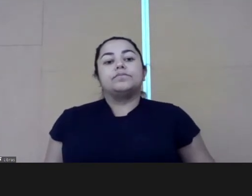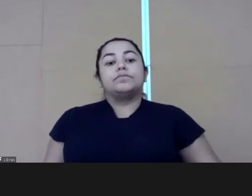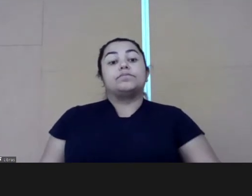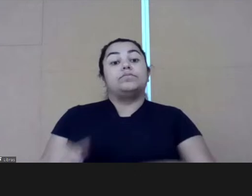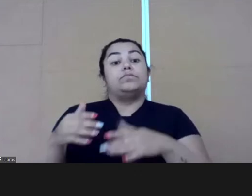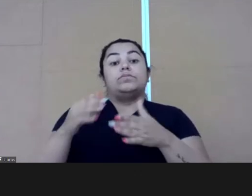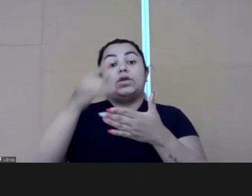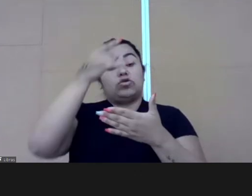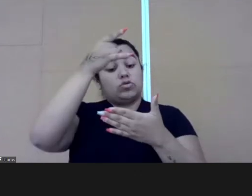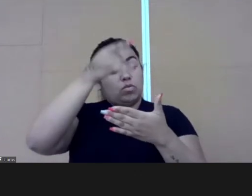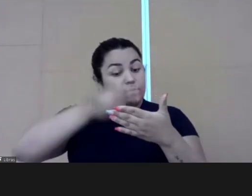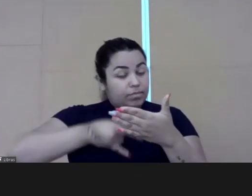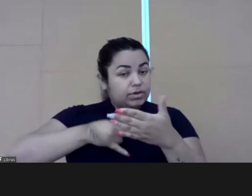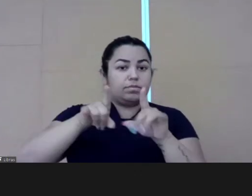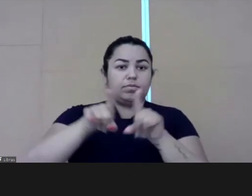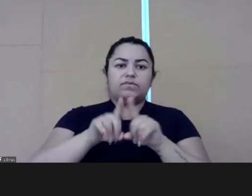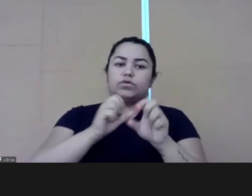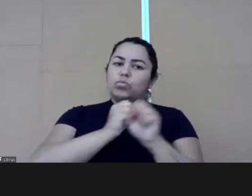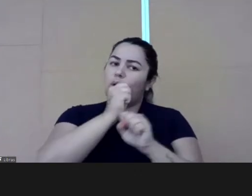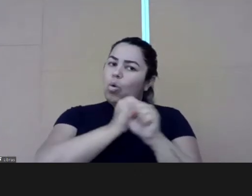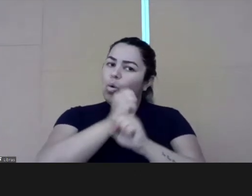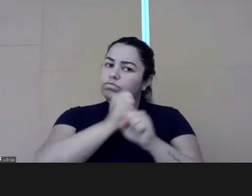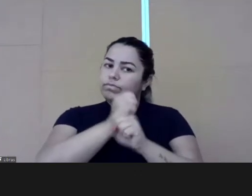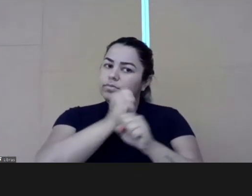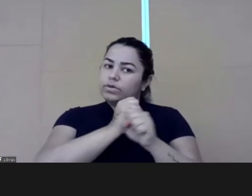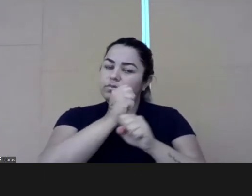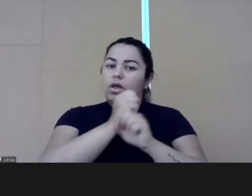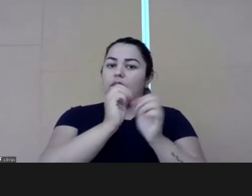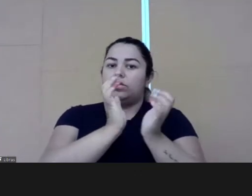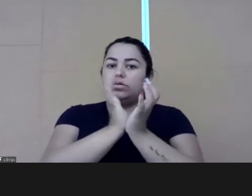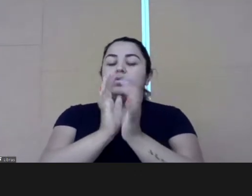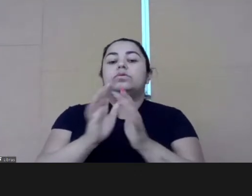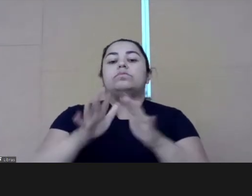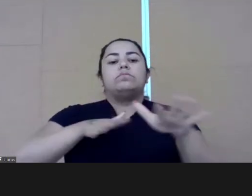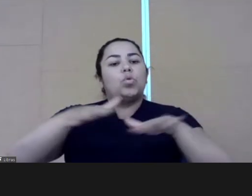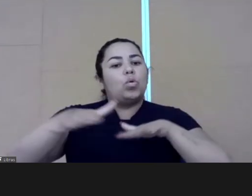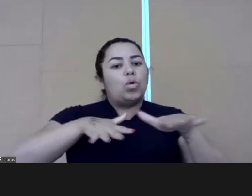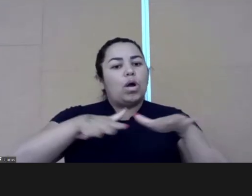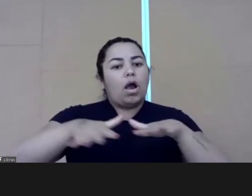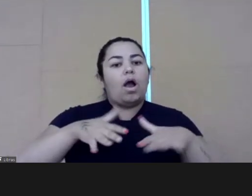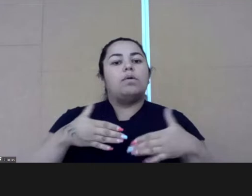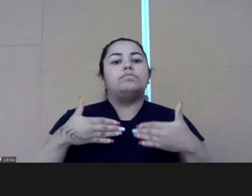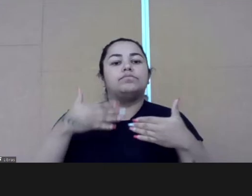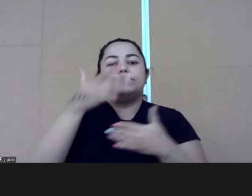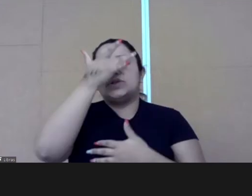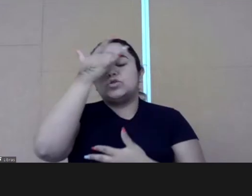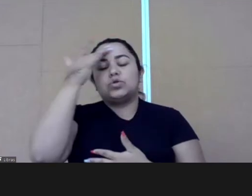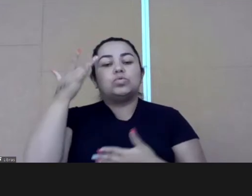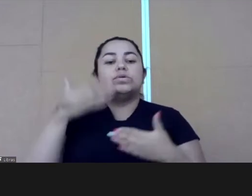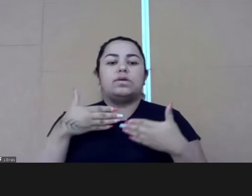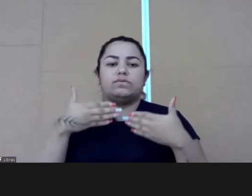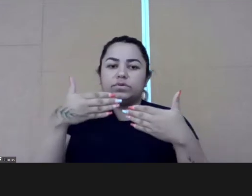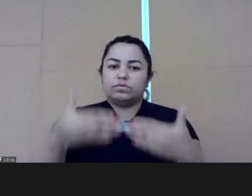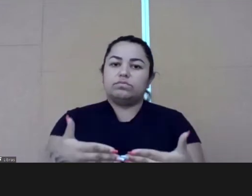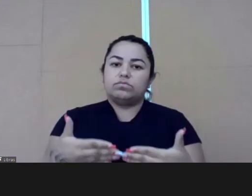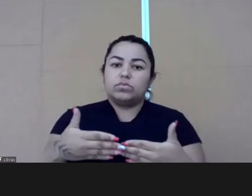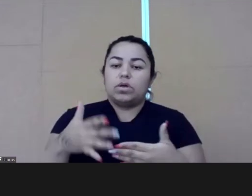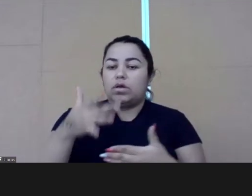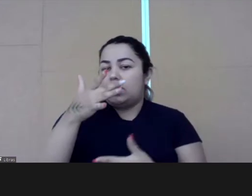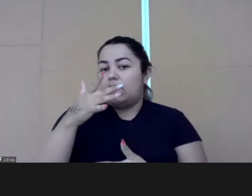In this document, we did a very collective construction. We